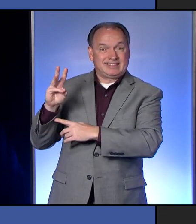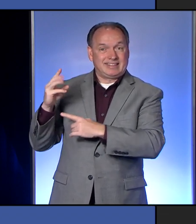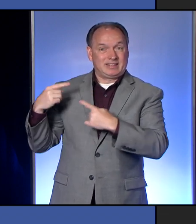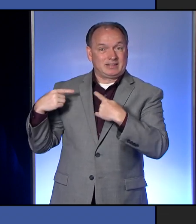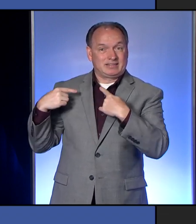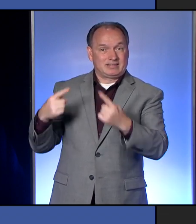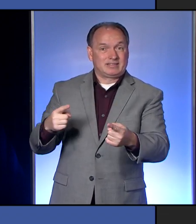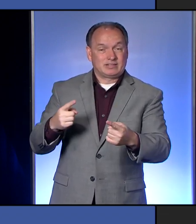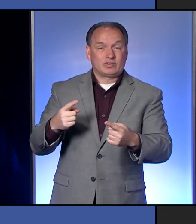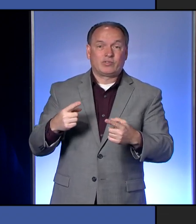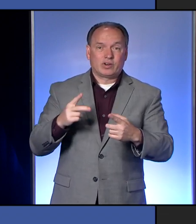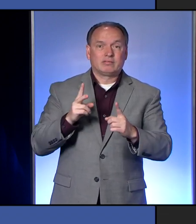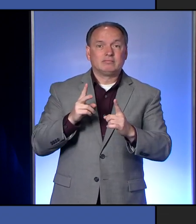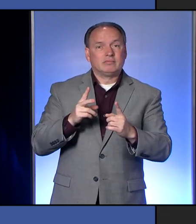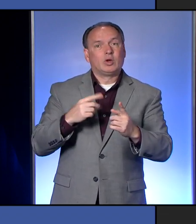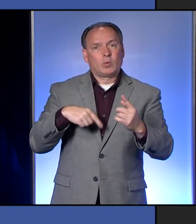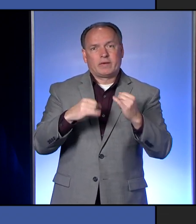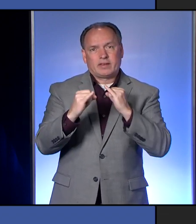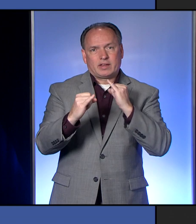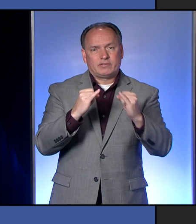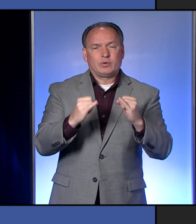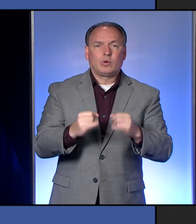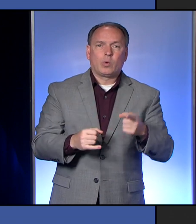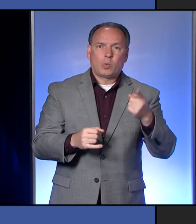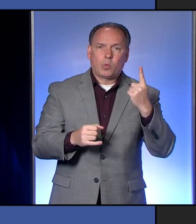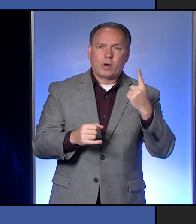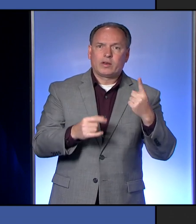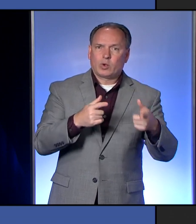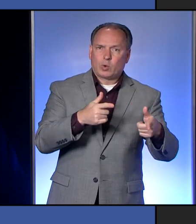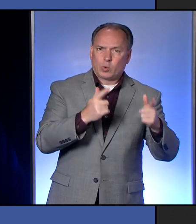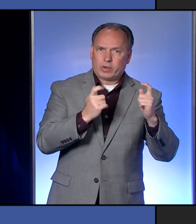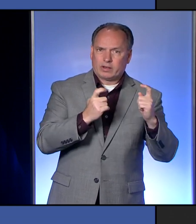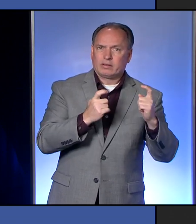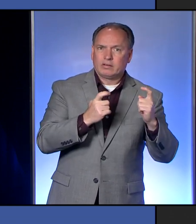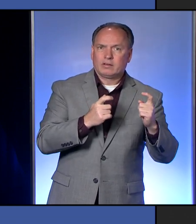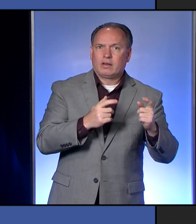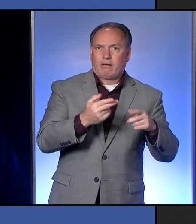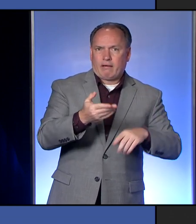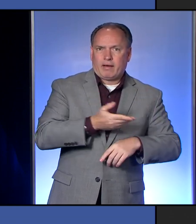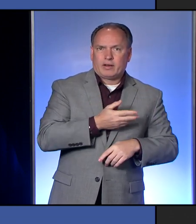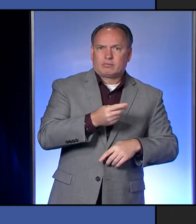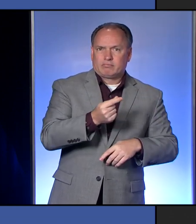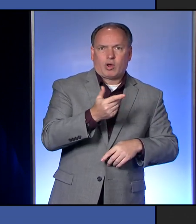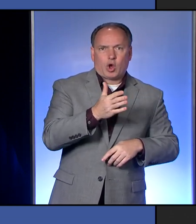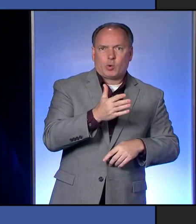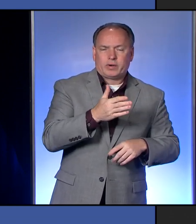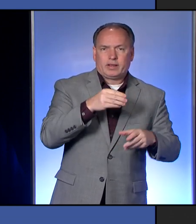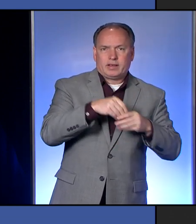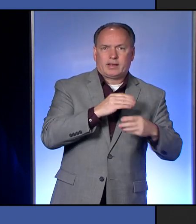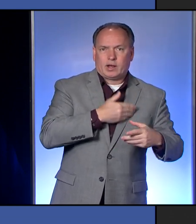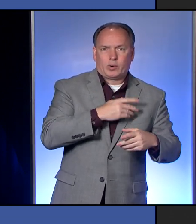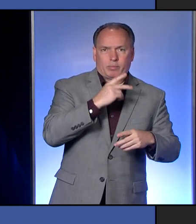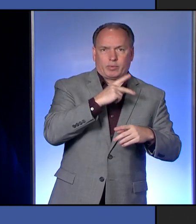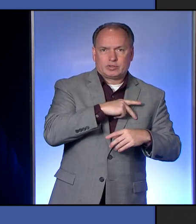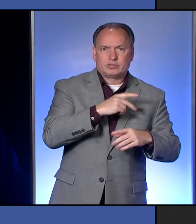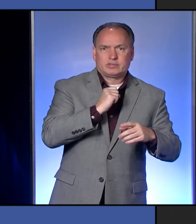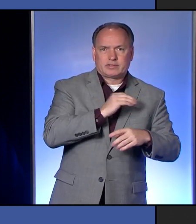One has been a quick hire, as she was a furloughed worker for the Erie County Department of Health and was already in our personnel system.